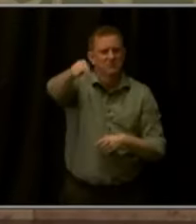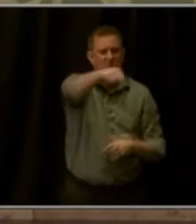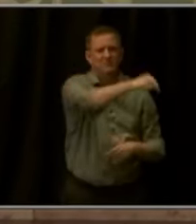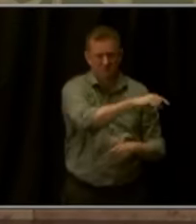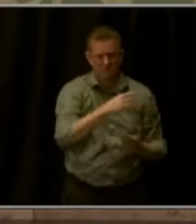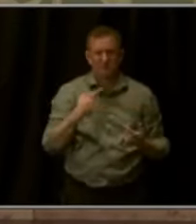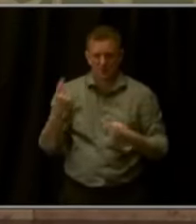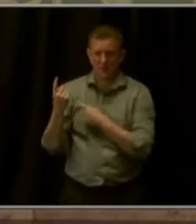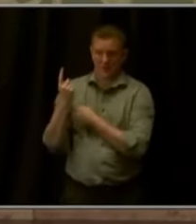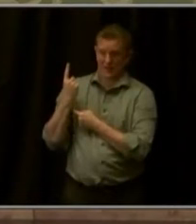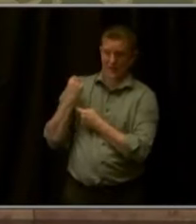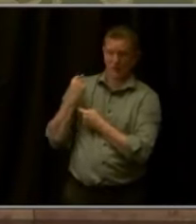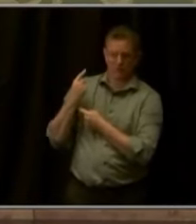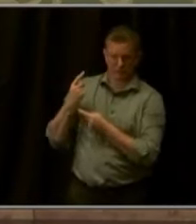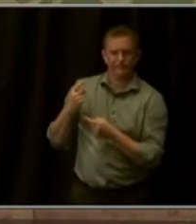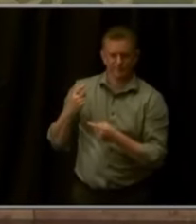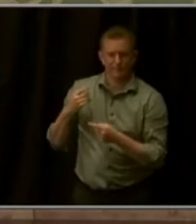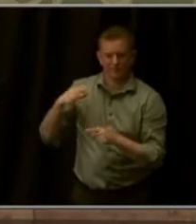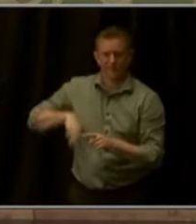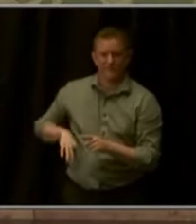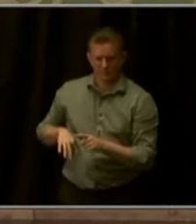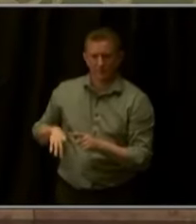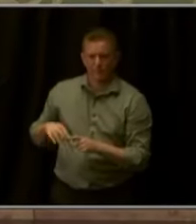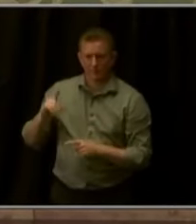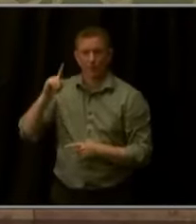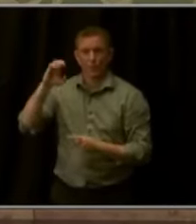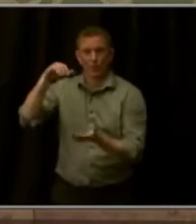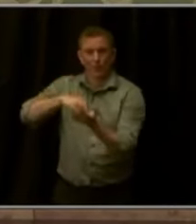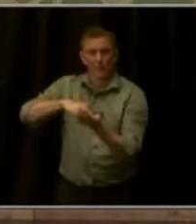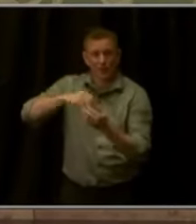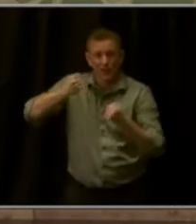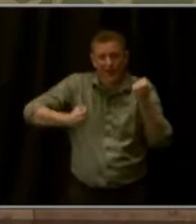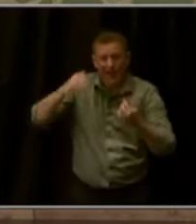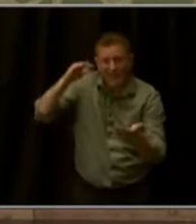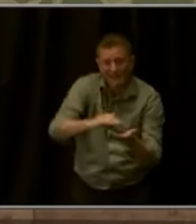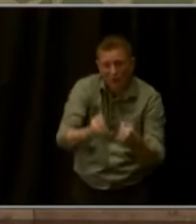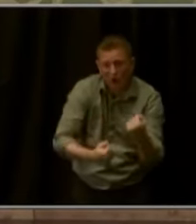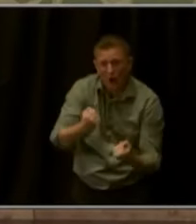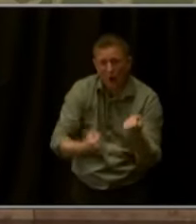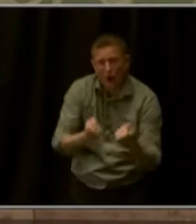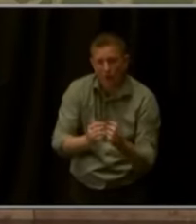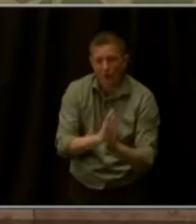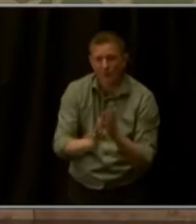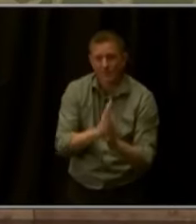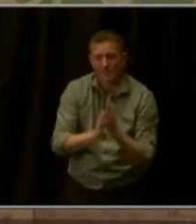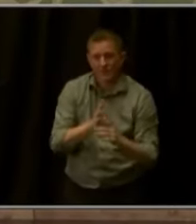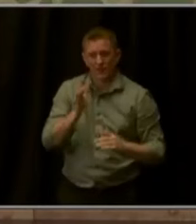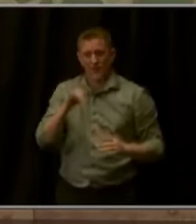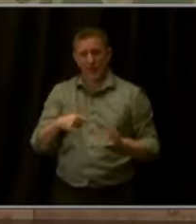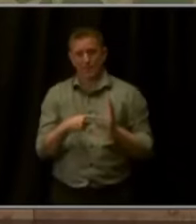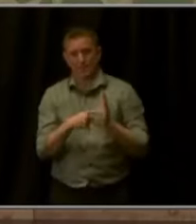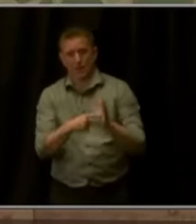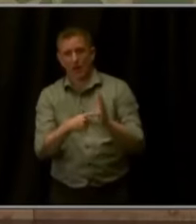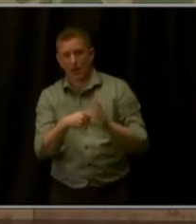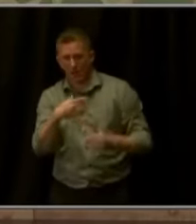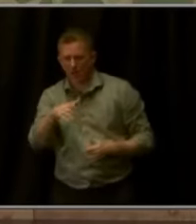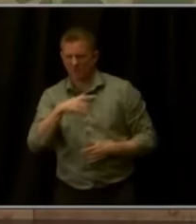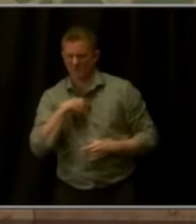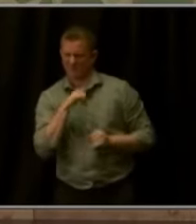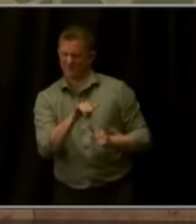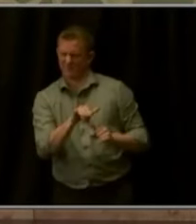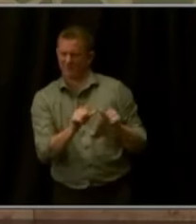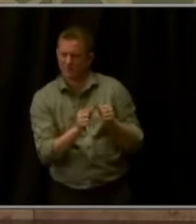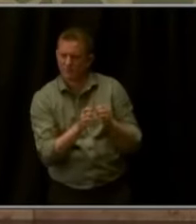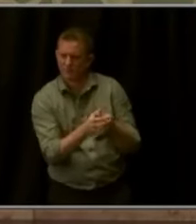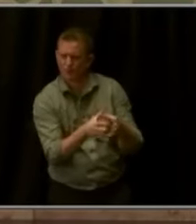that means 300,000 cars off the road and less traffic. And this is a model that we're continuing to expand. But we know we need to go further